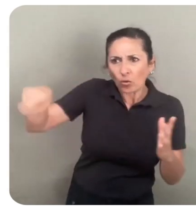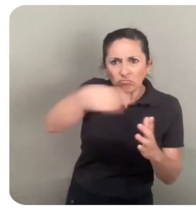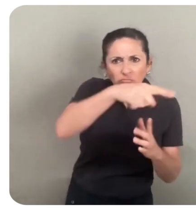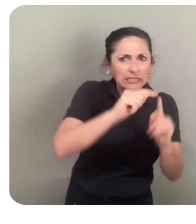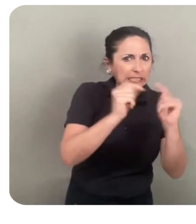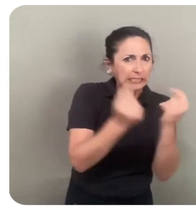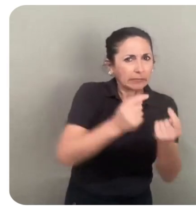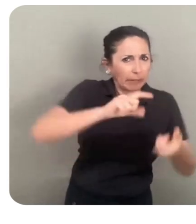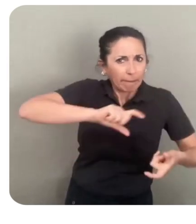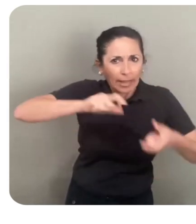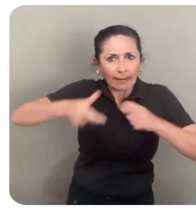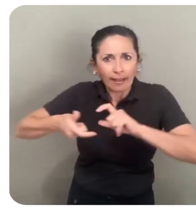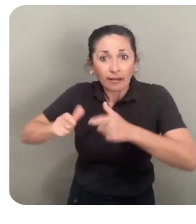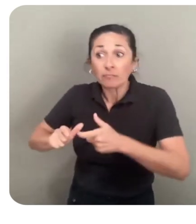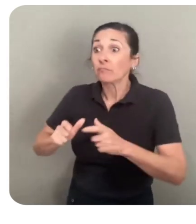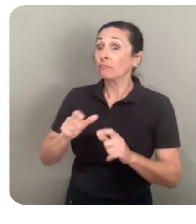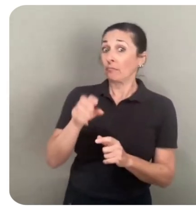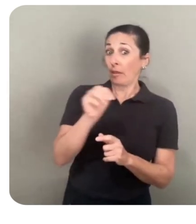at Meta?